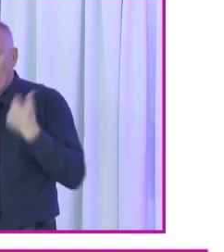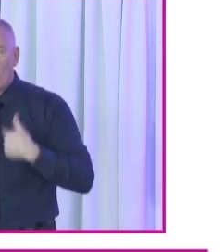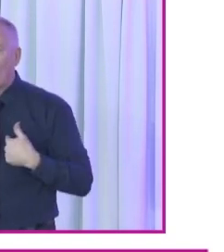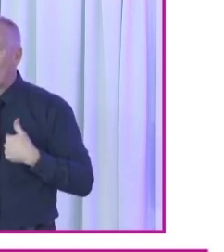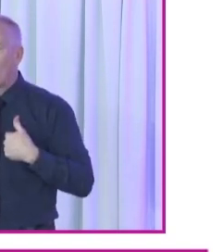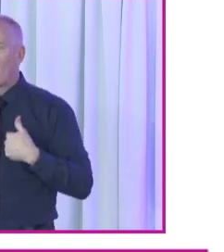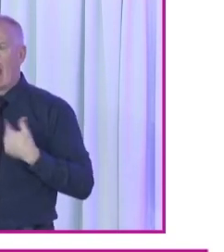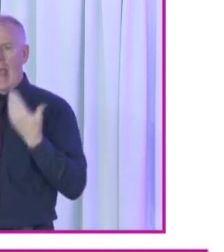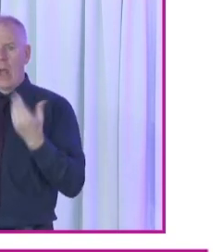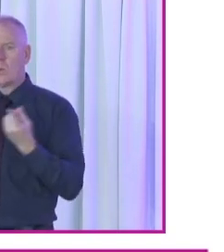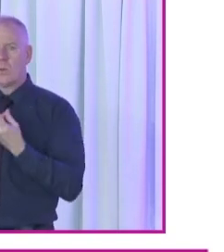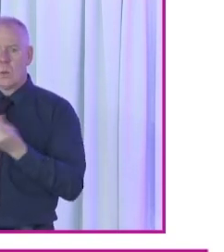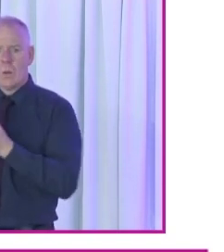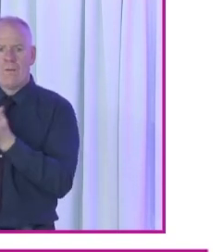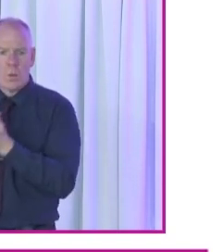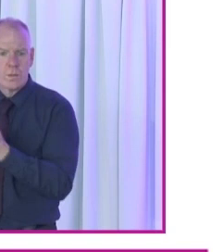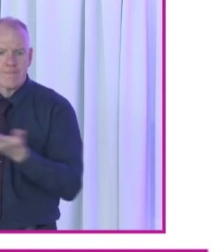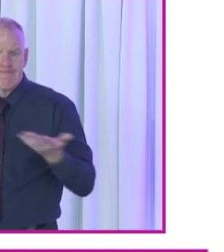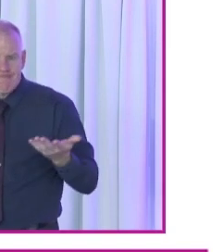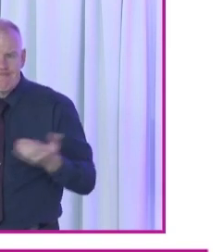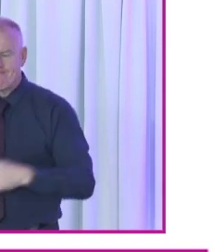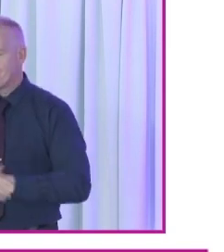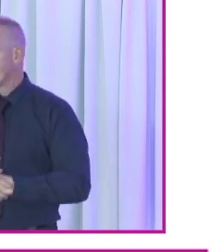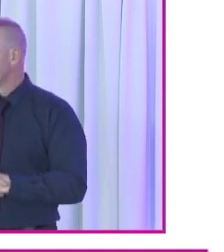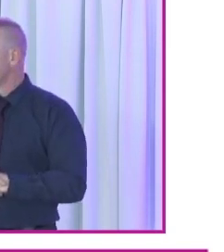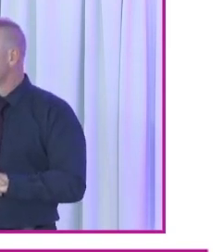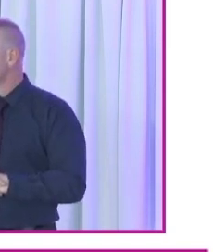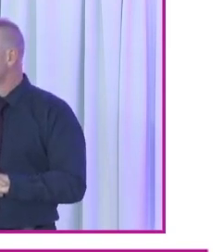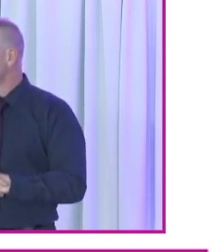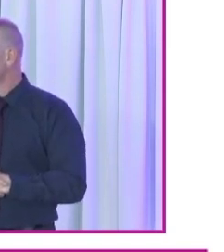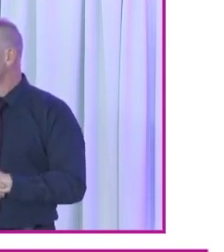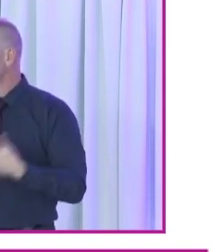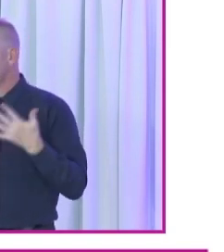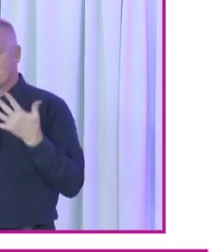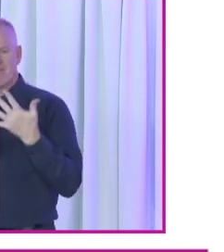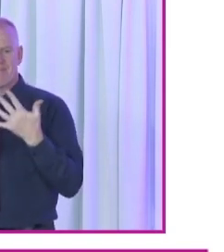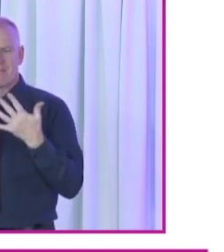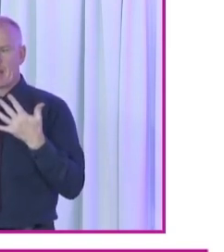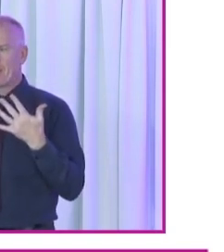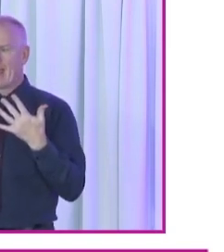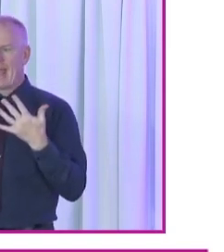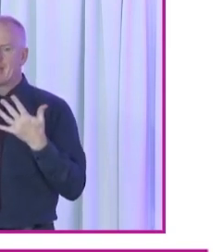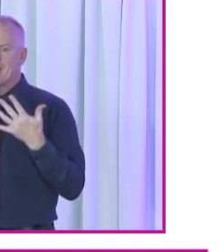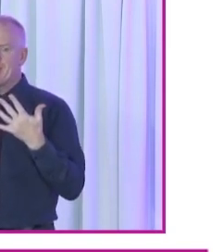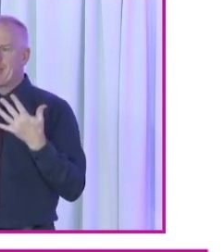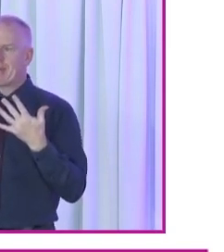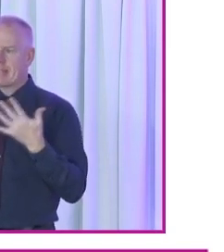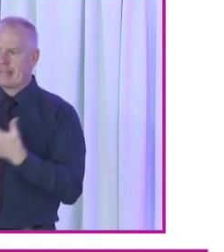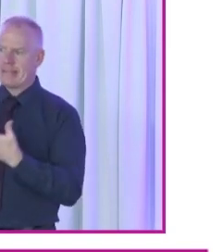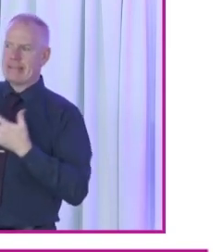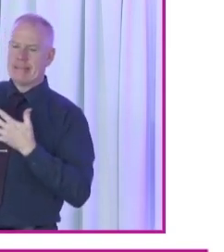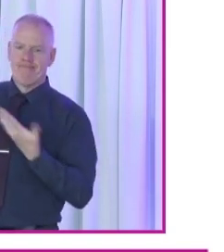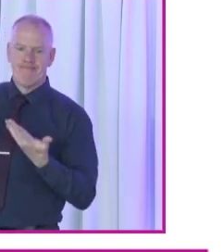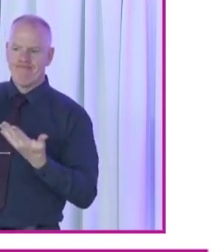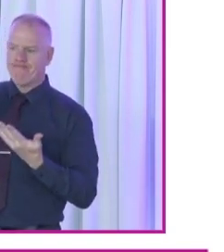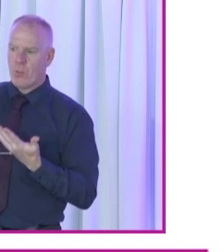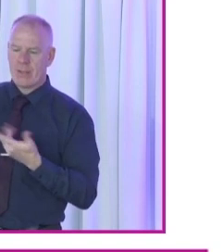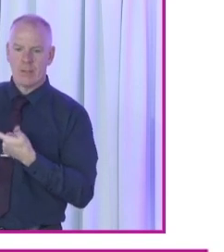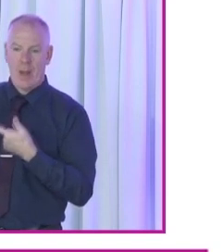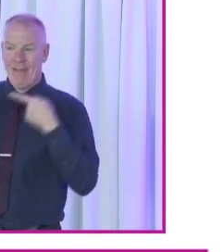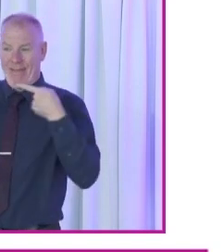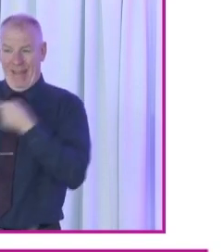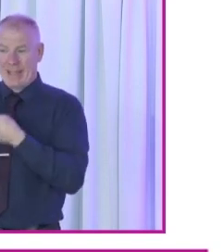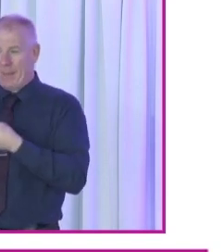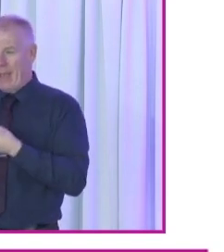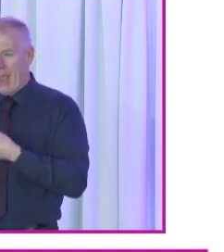on how to vote, didn't have access to a personal assistant. And this is one of the ones that I think